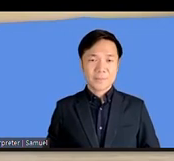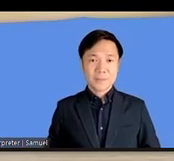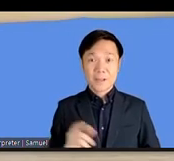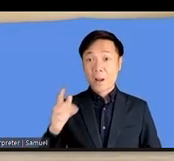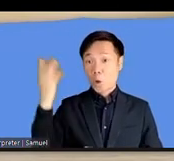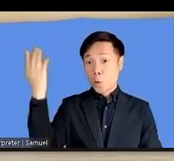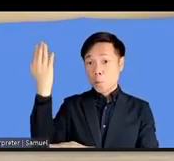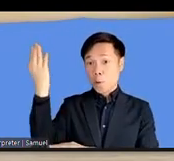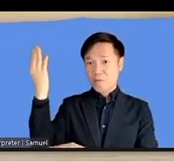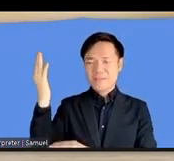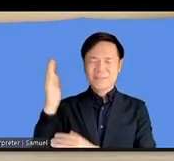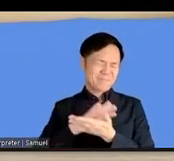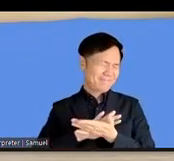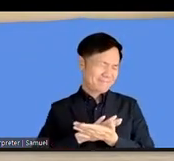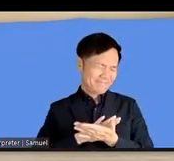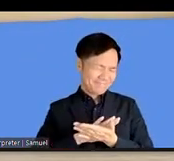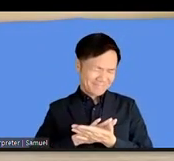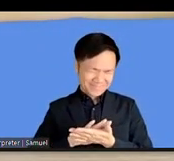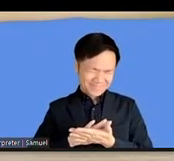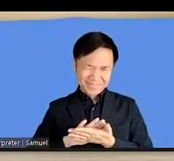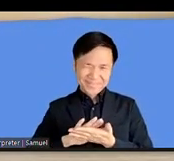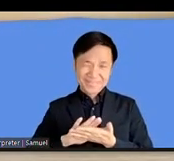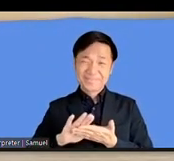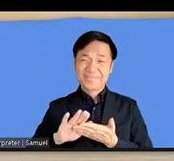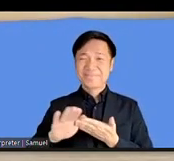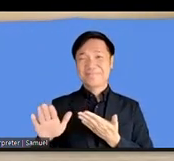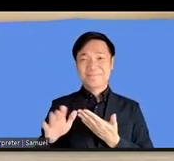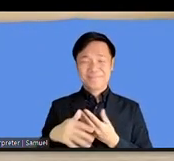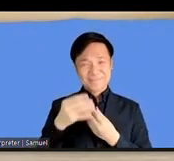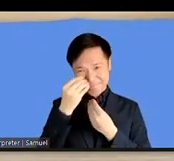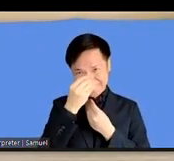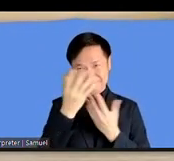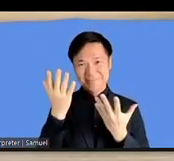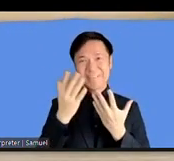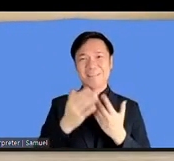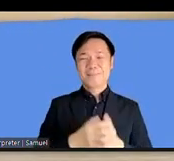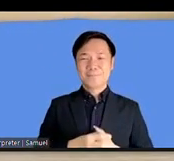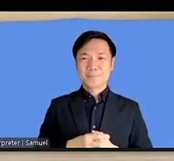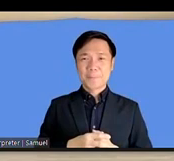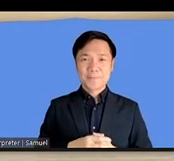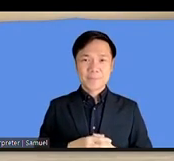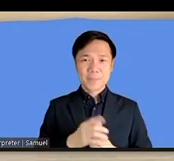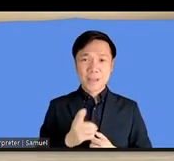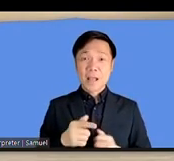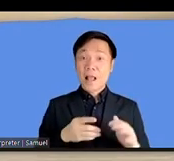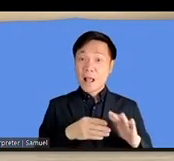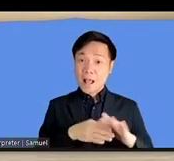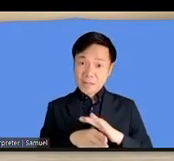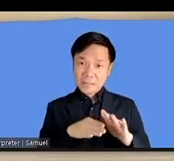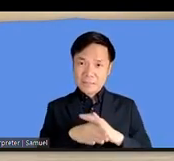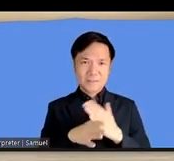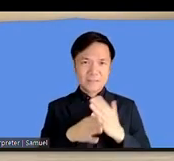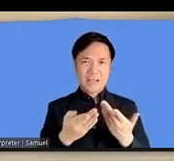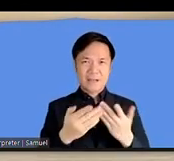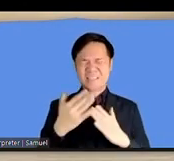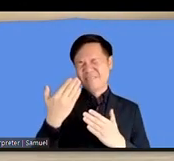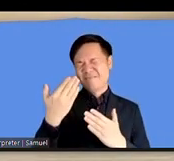polite to, not to say that in terms of accessibility, we still were living in dark ages.